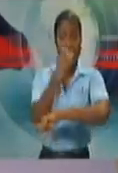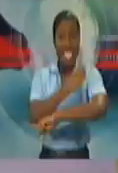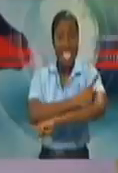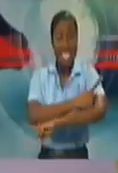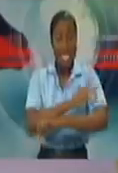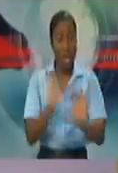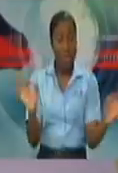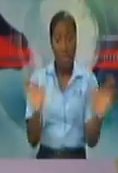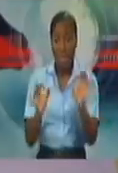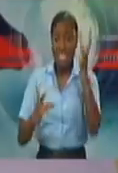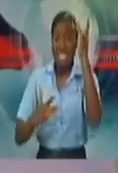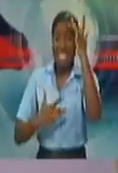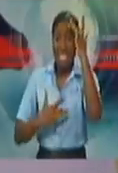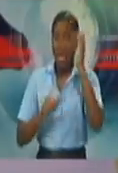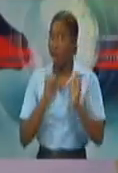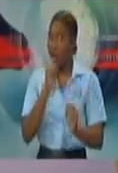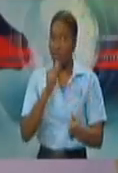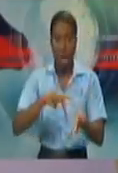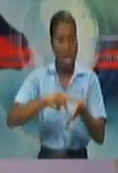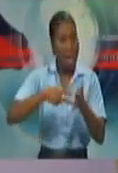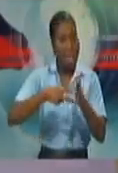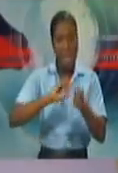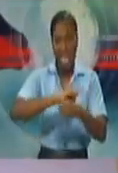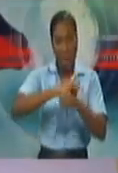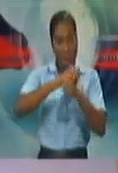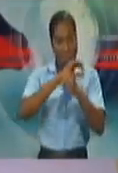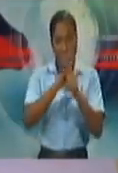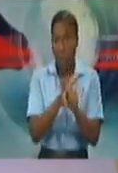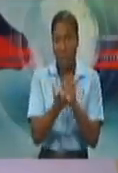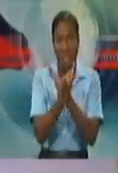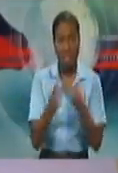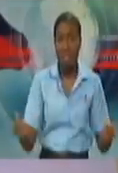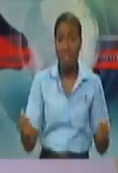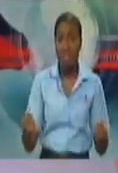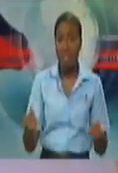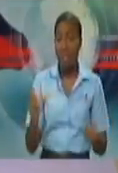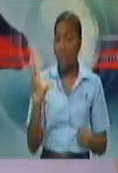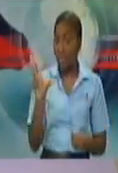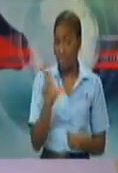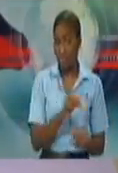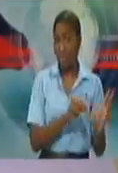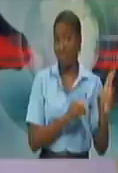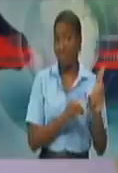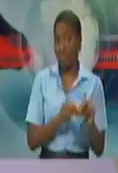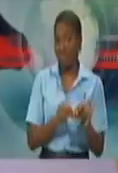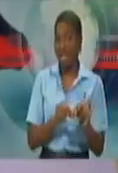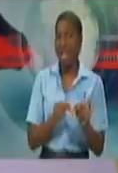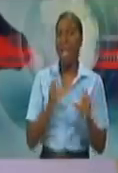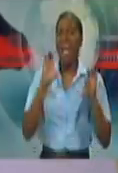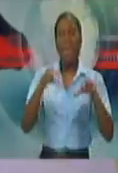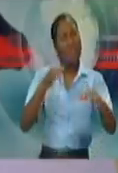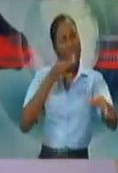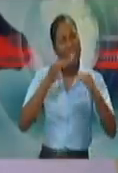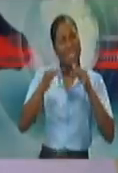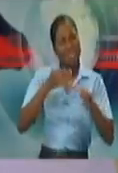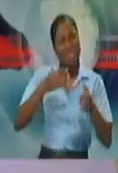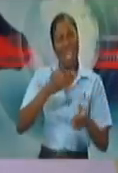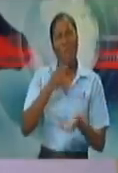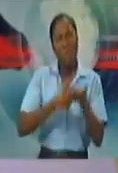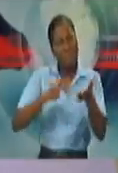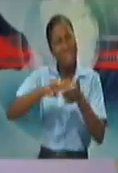there is apparently some contradiction in the minds of some with these two statements. I don't know if you can clarify that for me.